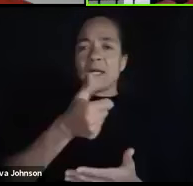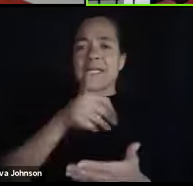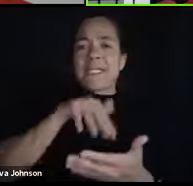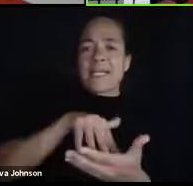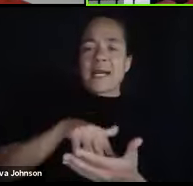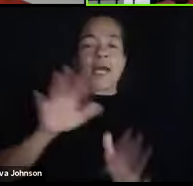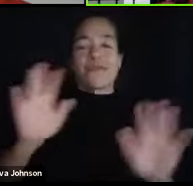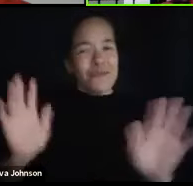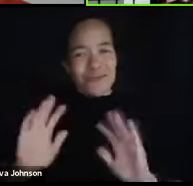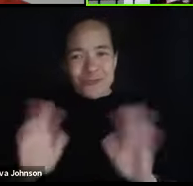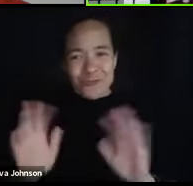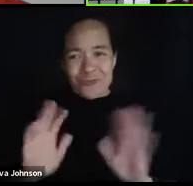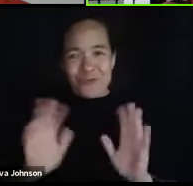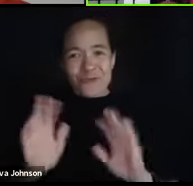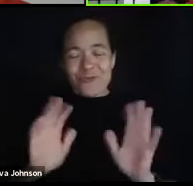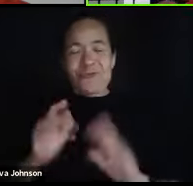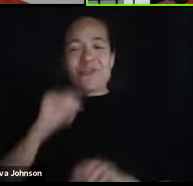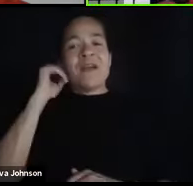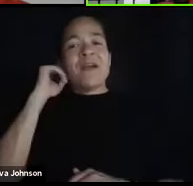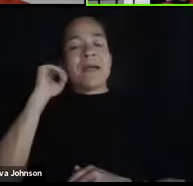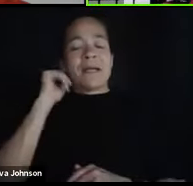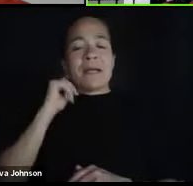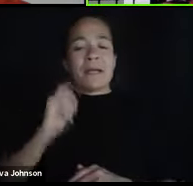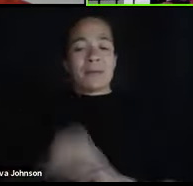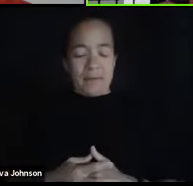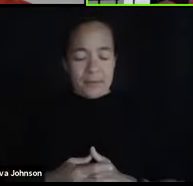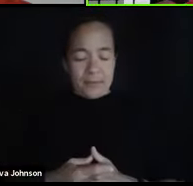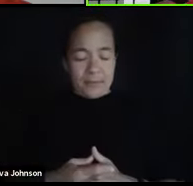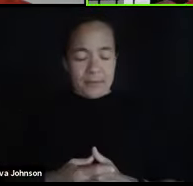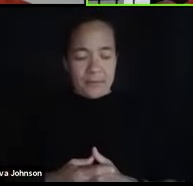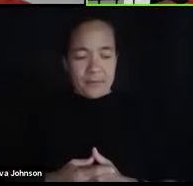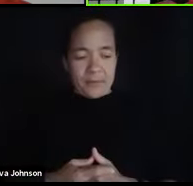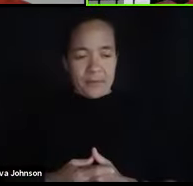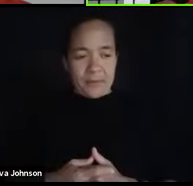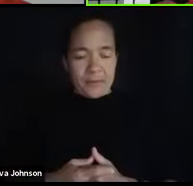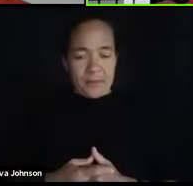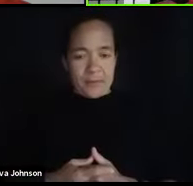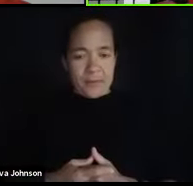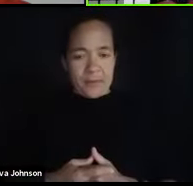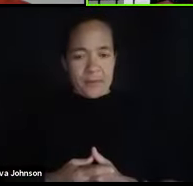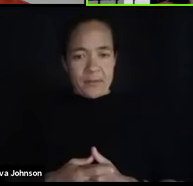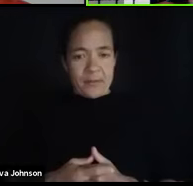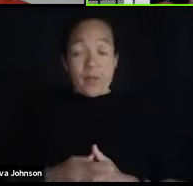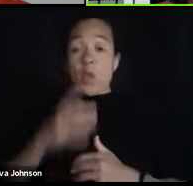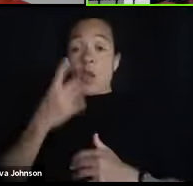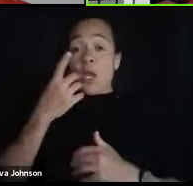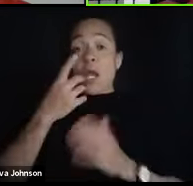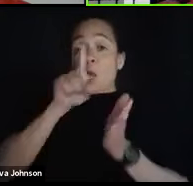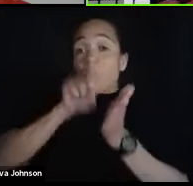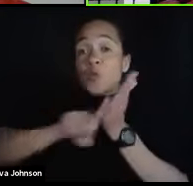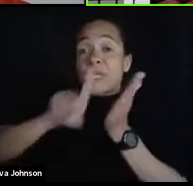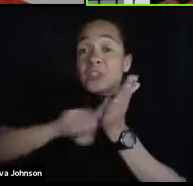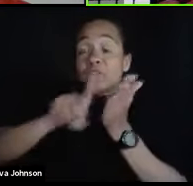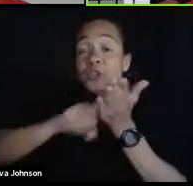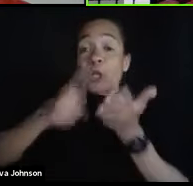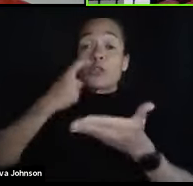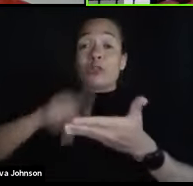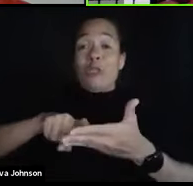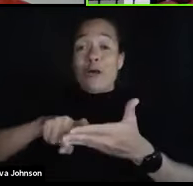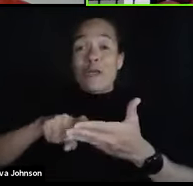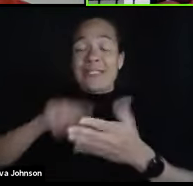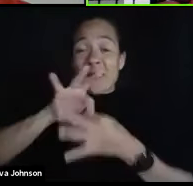profound and solid research findings in psychology